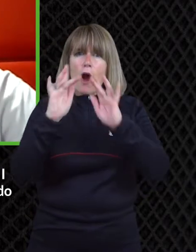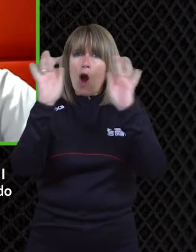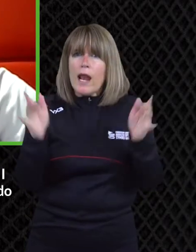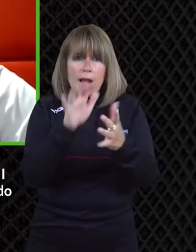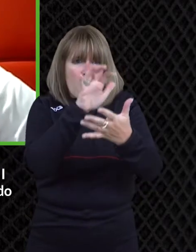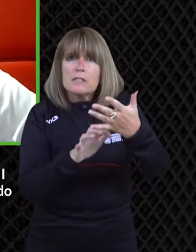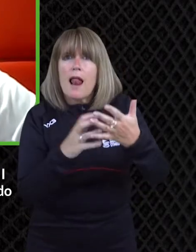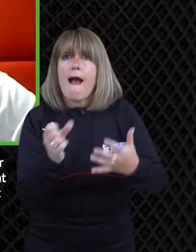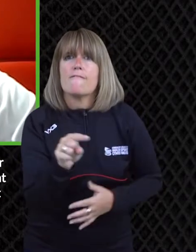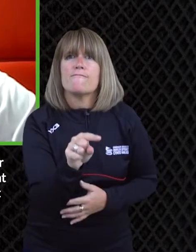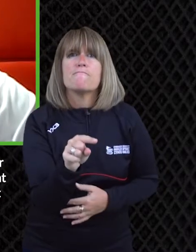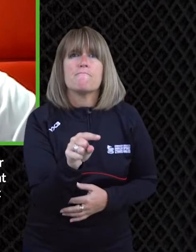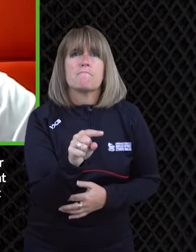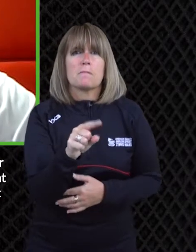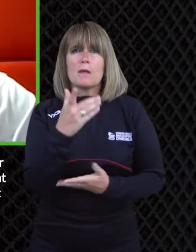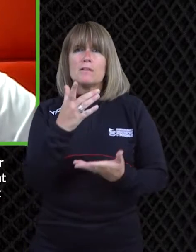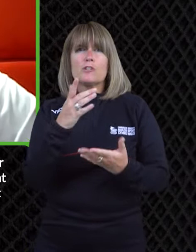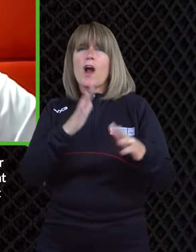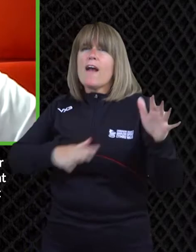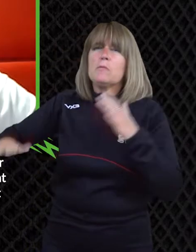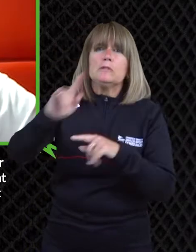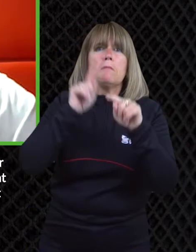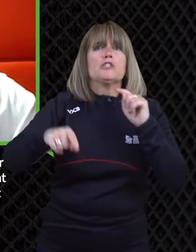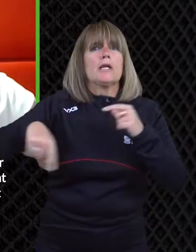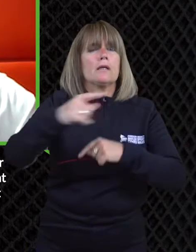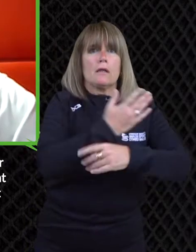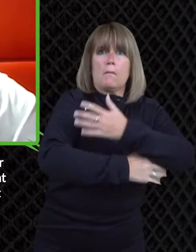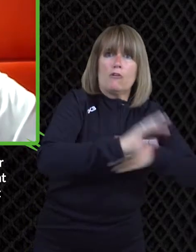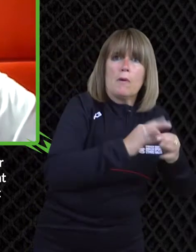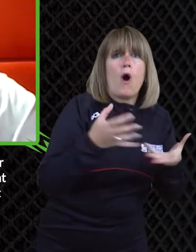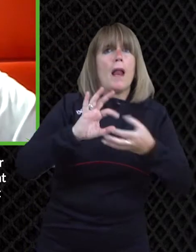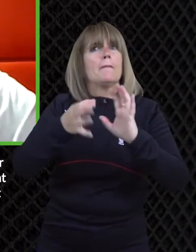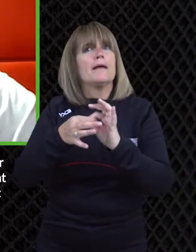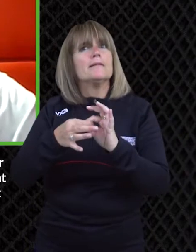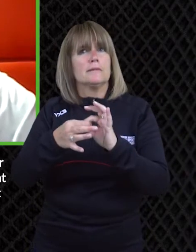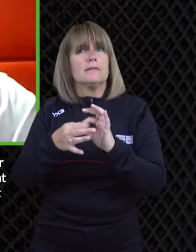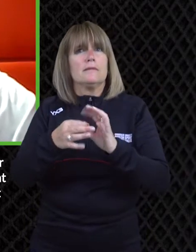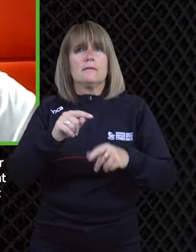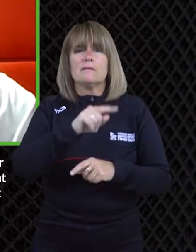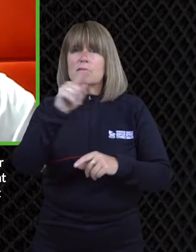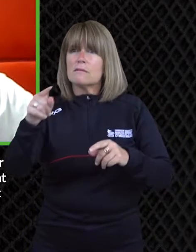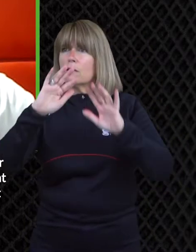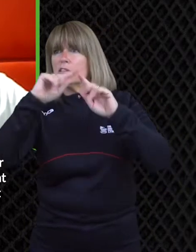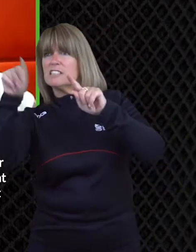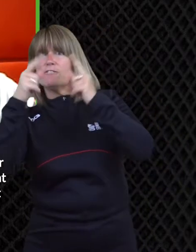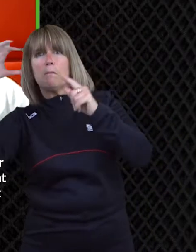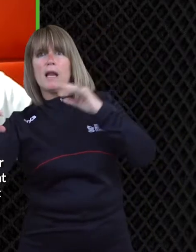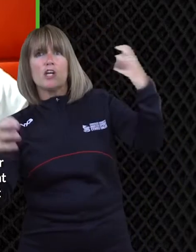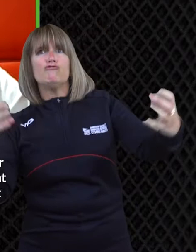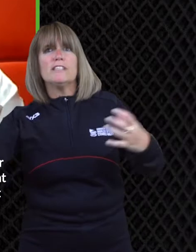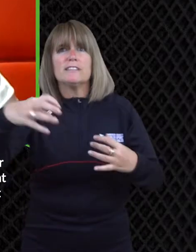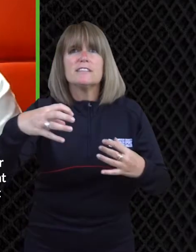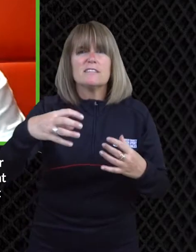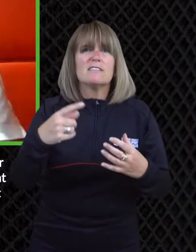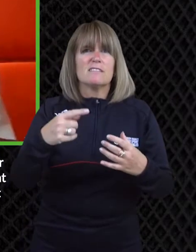classification mean um and i think it stems to online articles as well because not everyone is especially if the paralympics